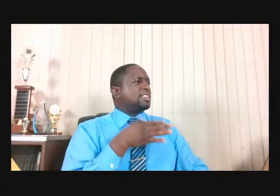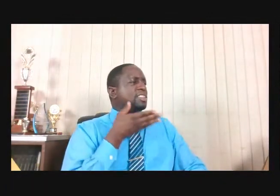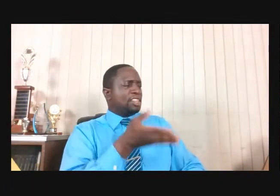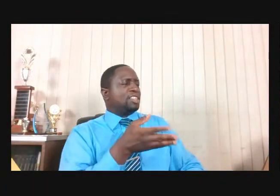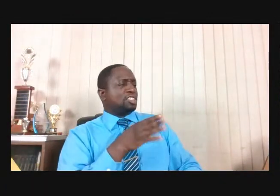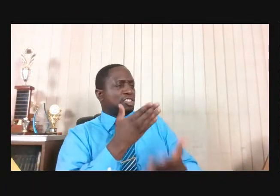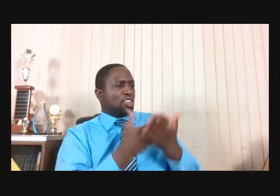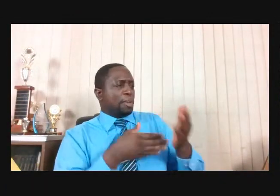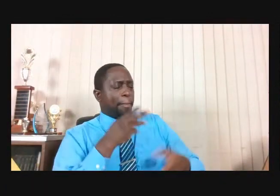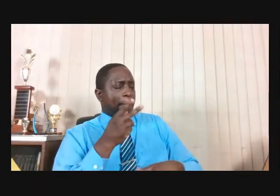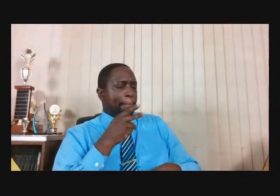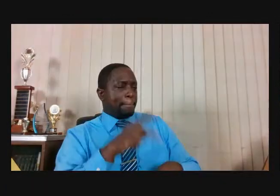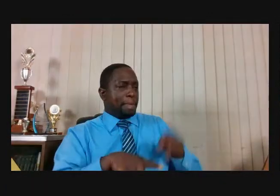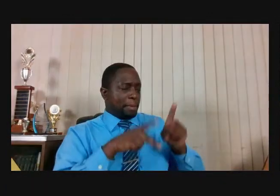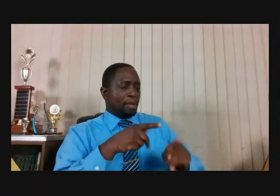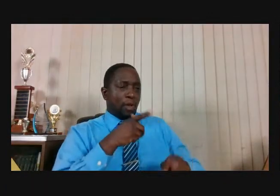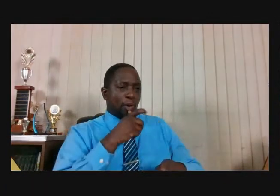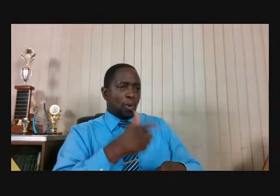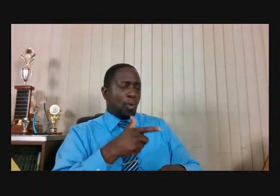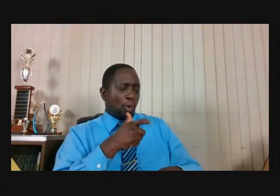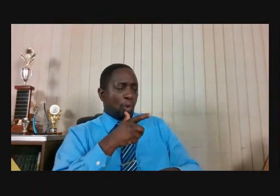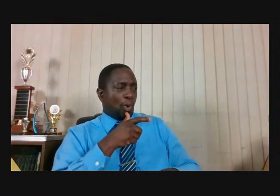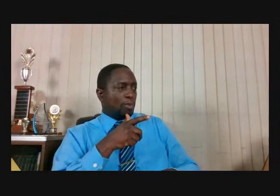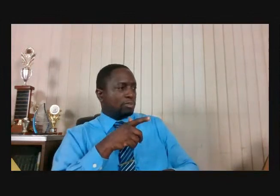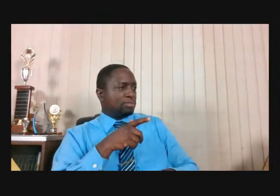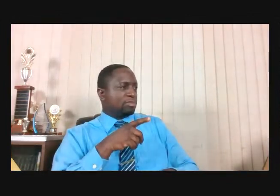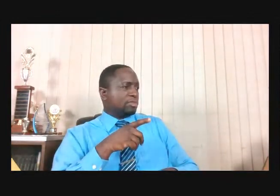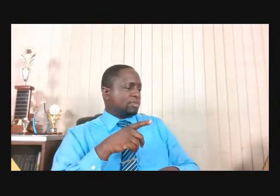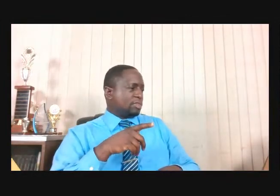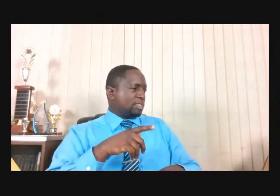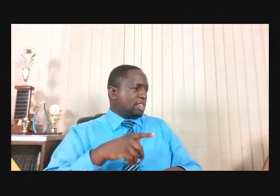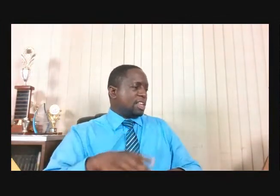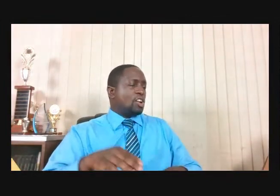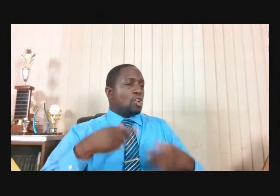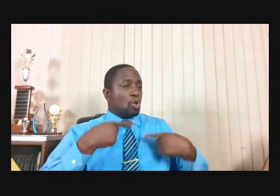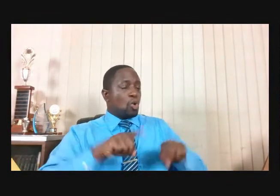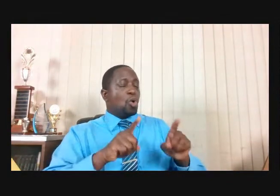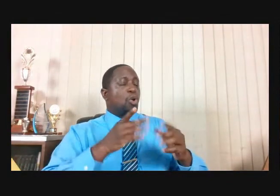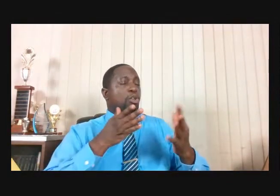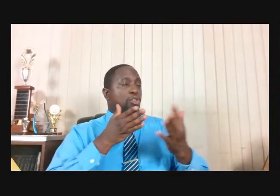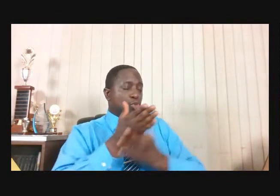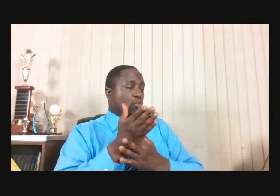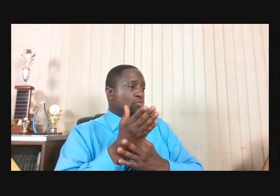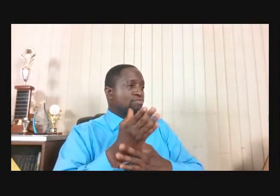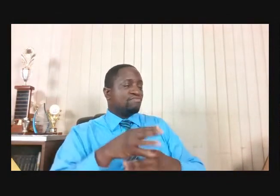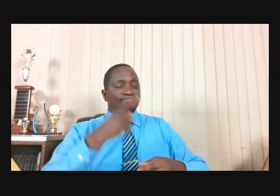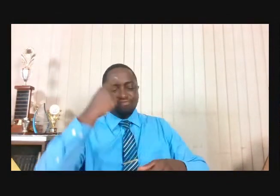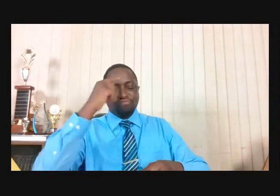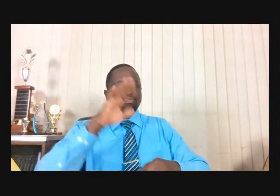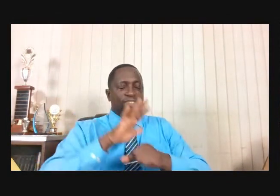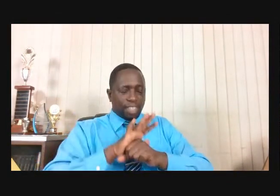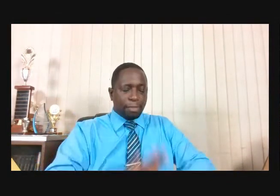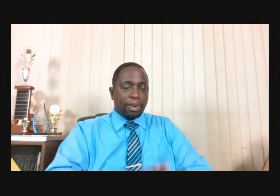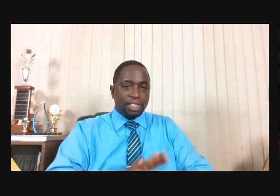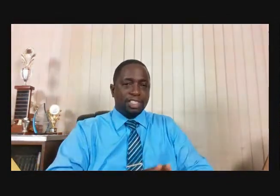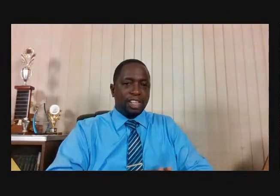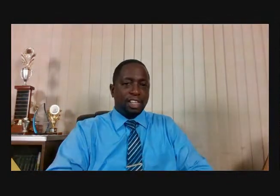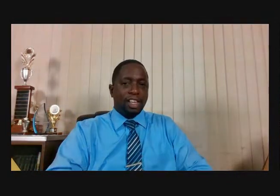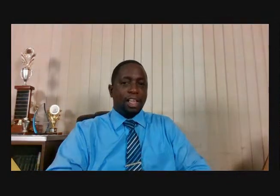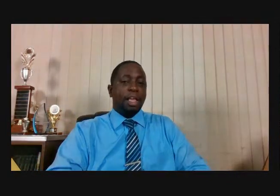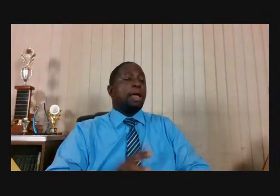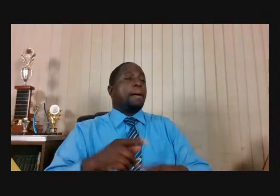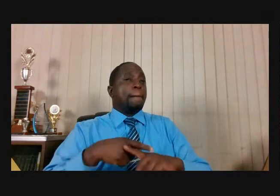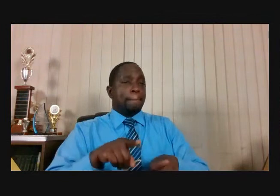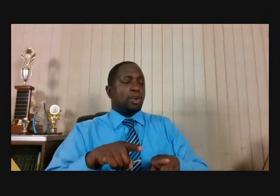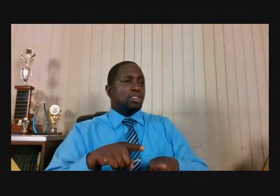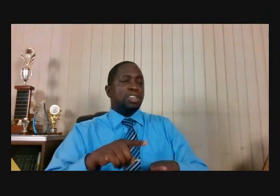comes and grows in their life day after day. But for people like Elijah who will still